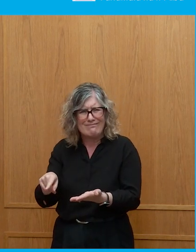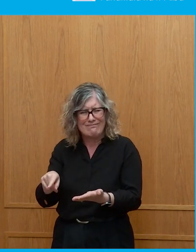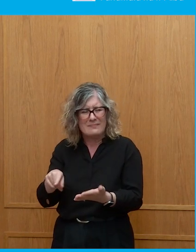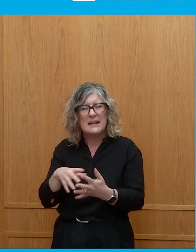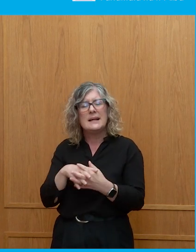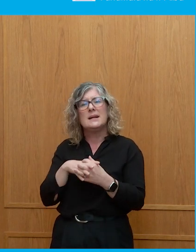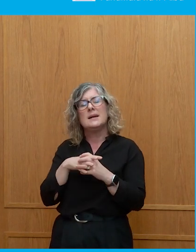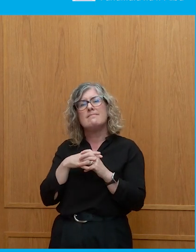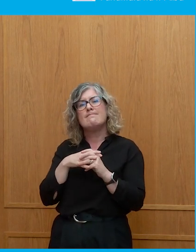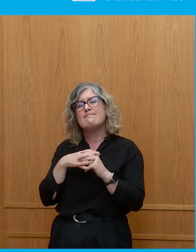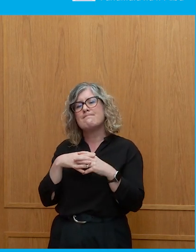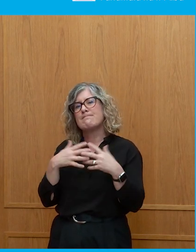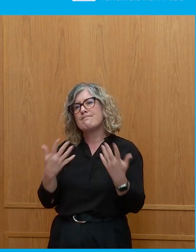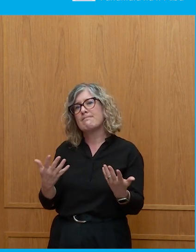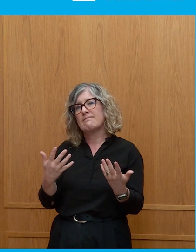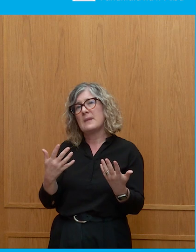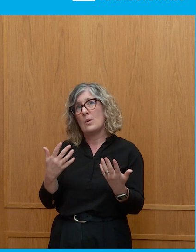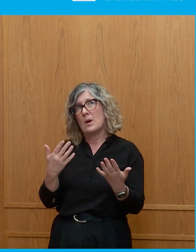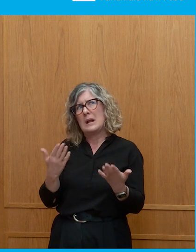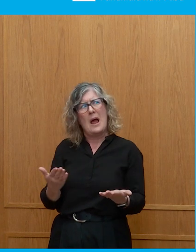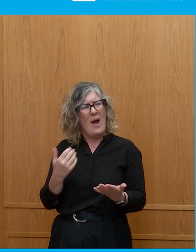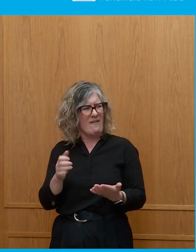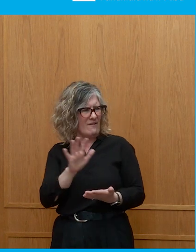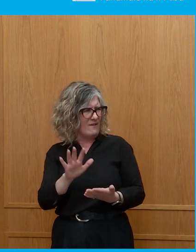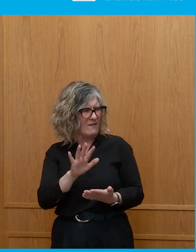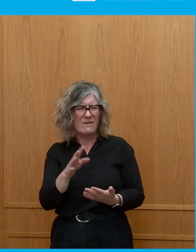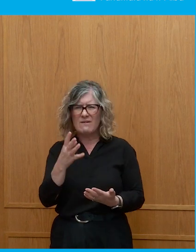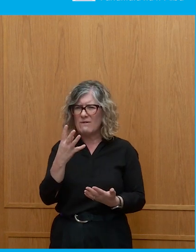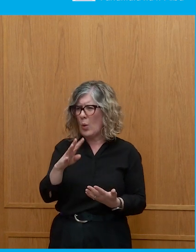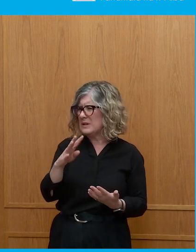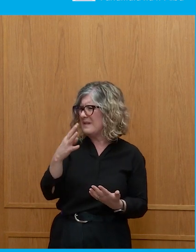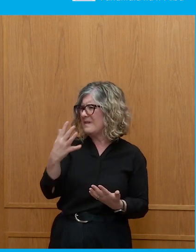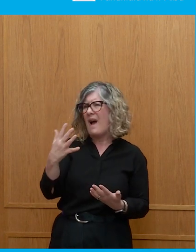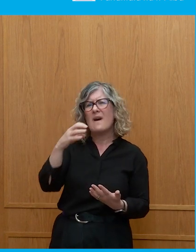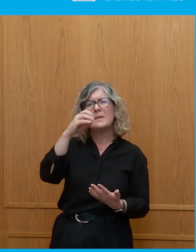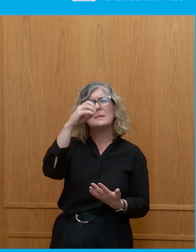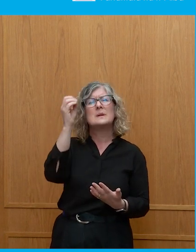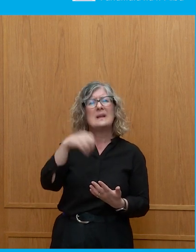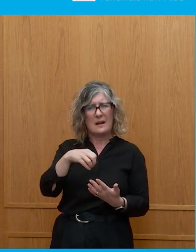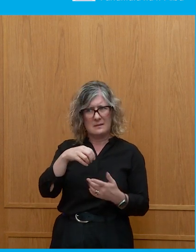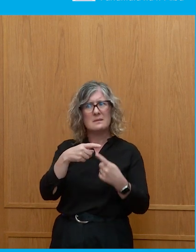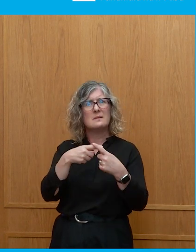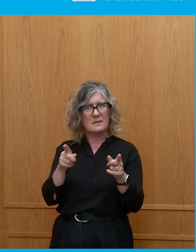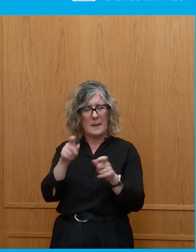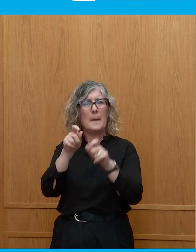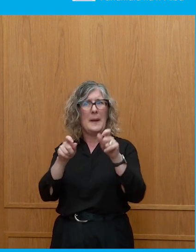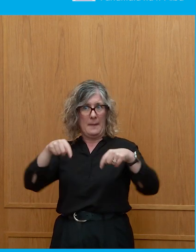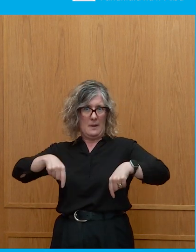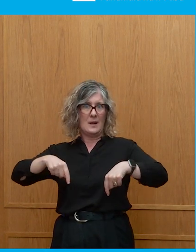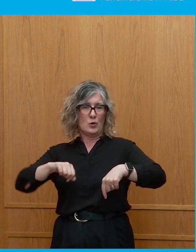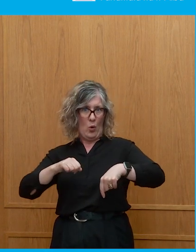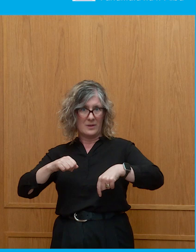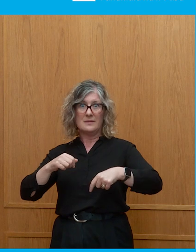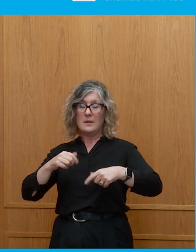You know, we've had, you know, we've got 45 or whatever percent of the population supports independence, a party set